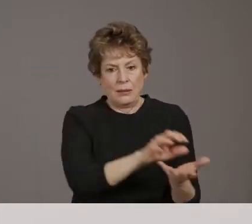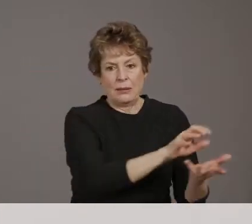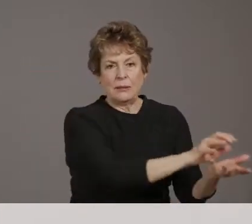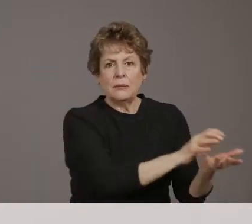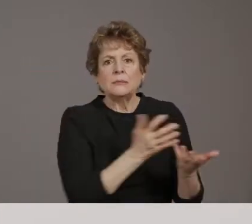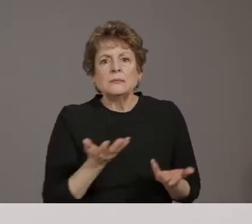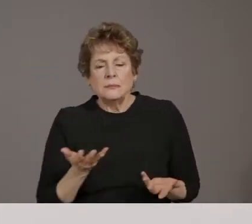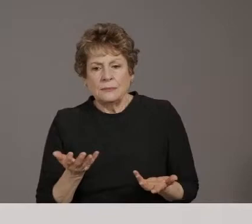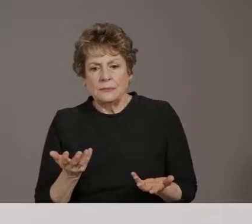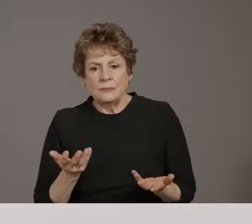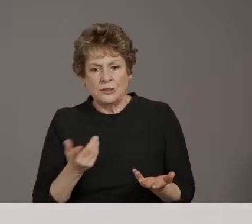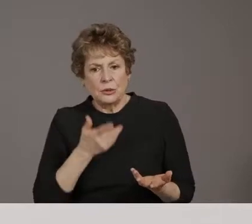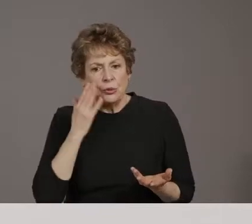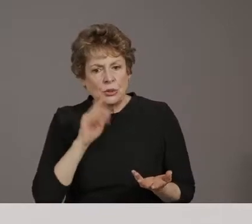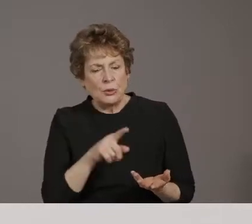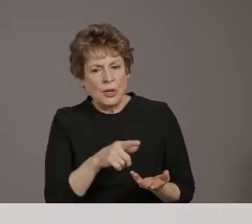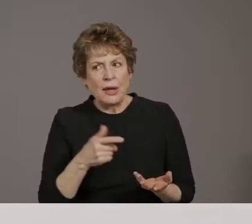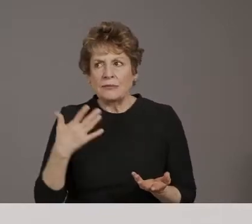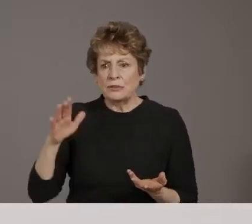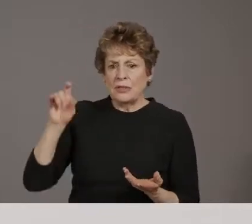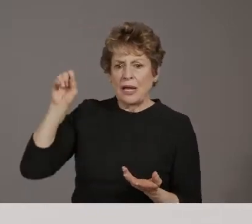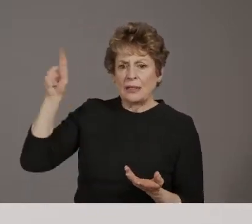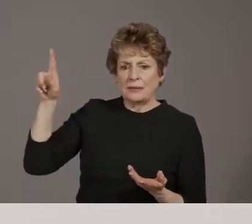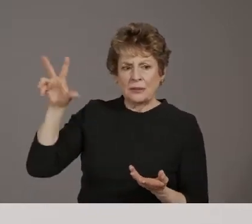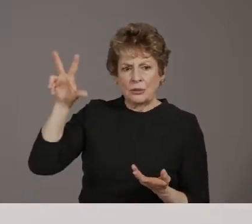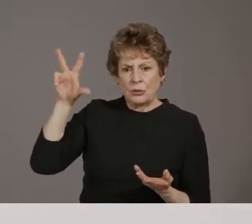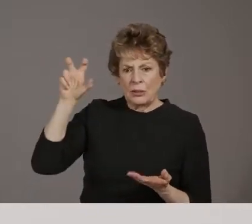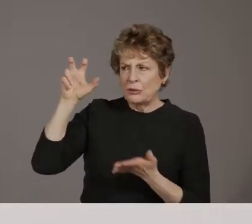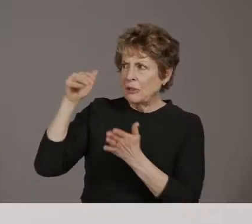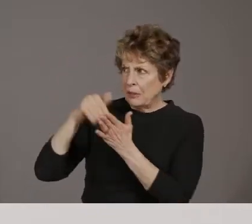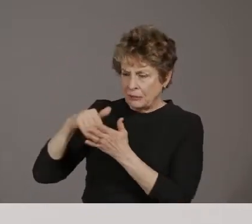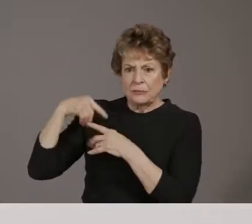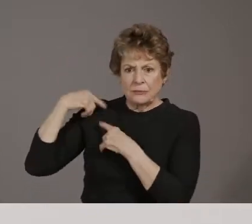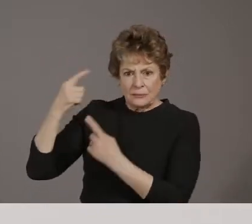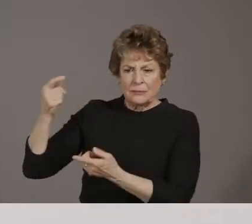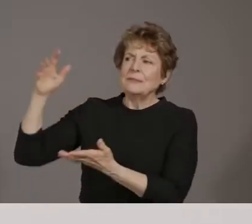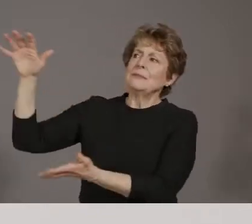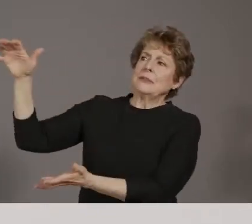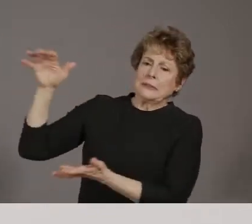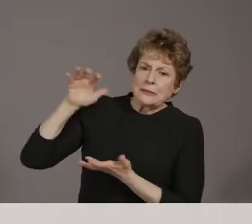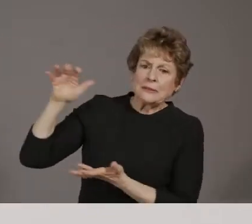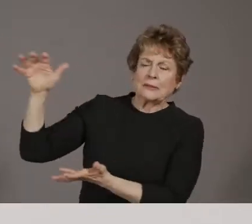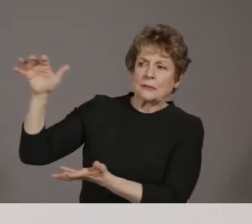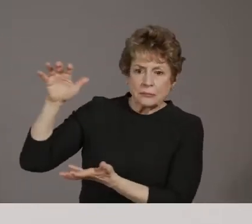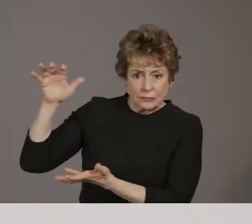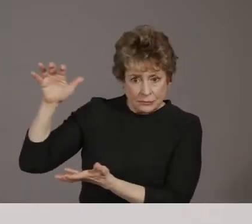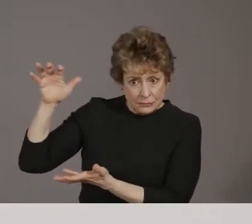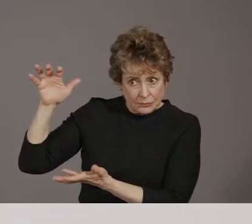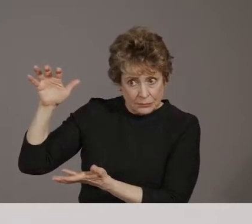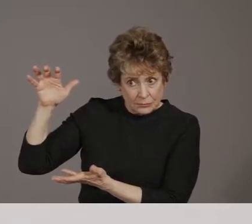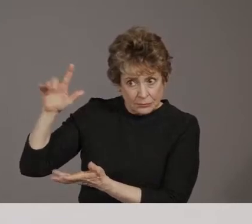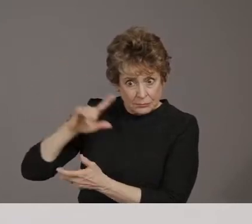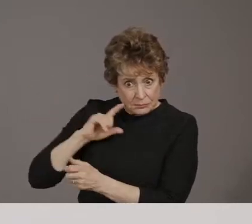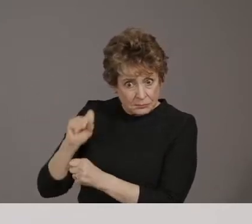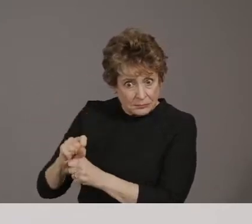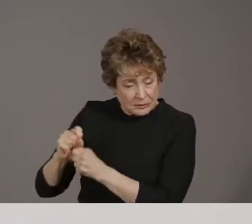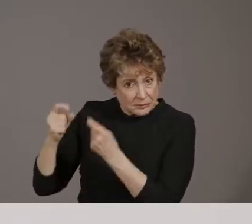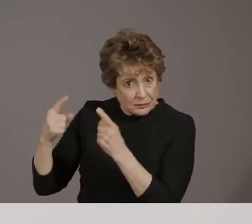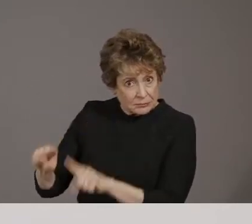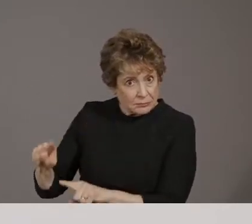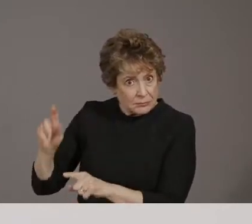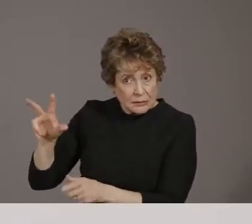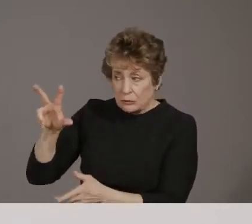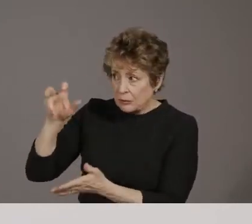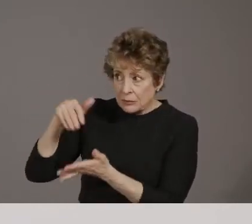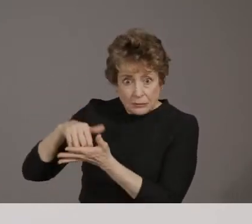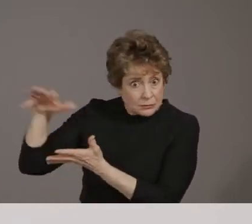this or are we going to start seeing increased, um, uh, vaccine supply like we need? So I, I